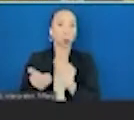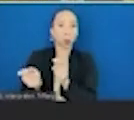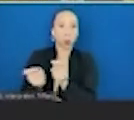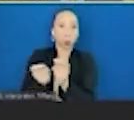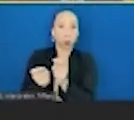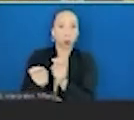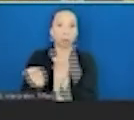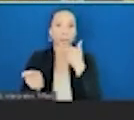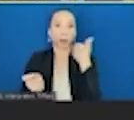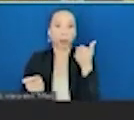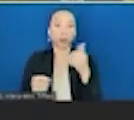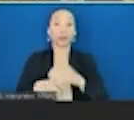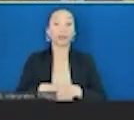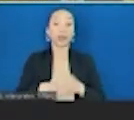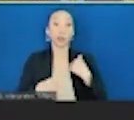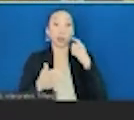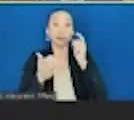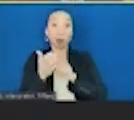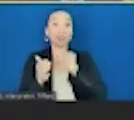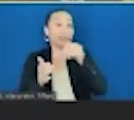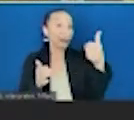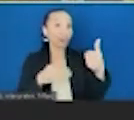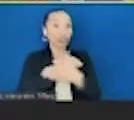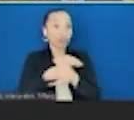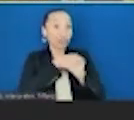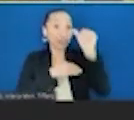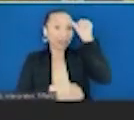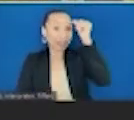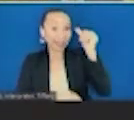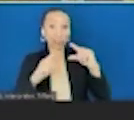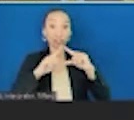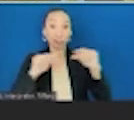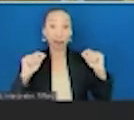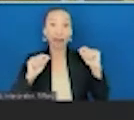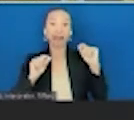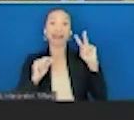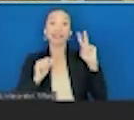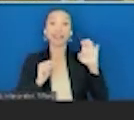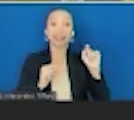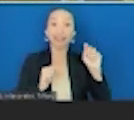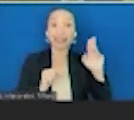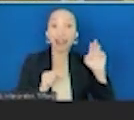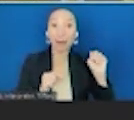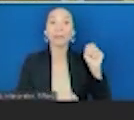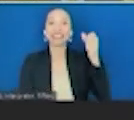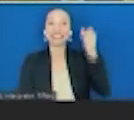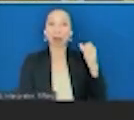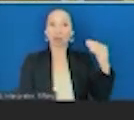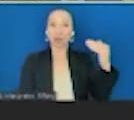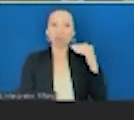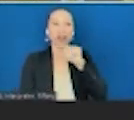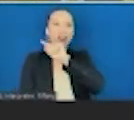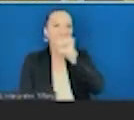And we see that in the experience of other countries like India and Japan and Vietnam and South Korea and others.